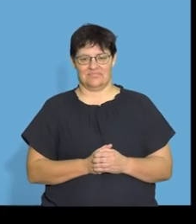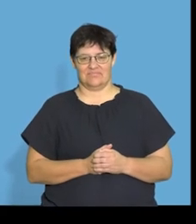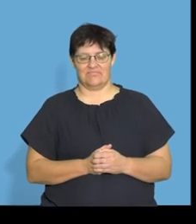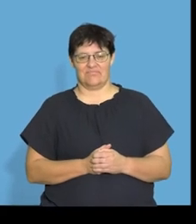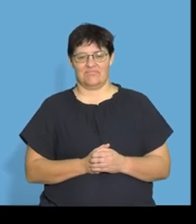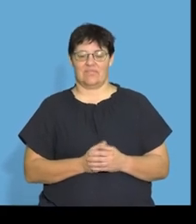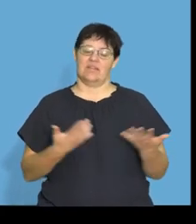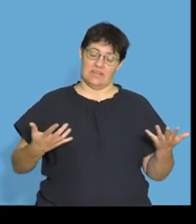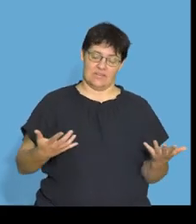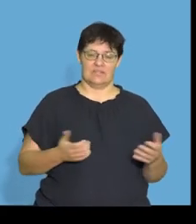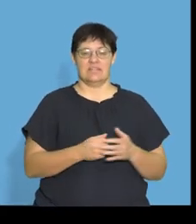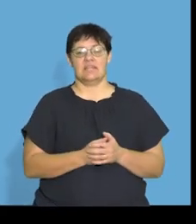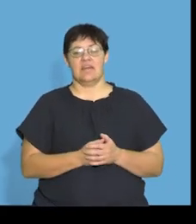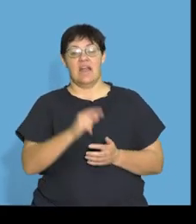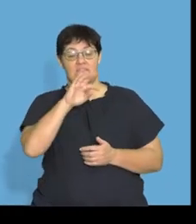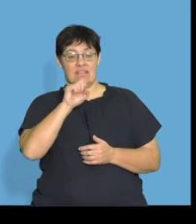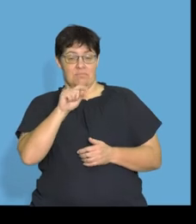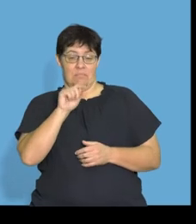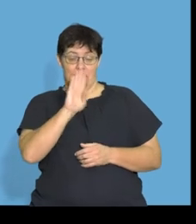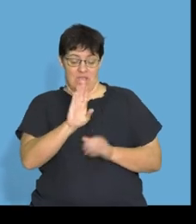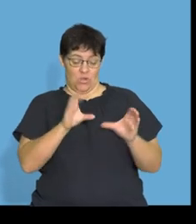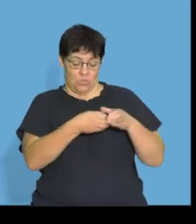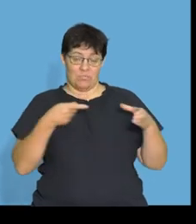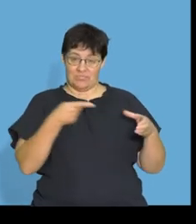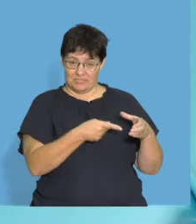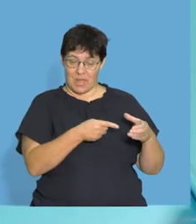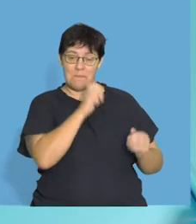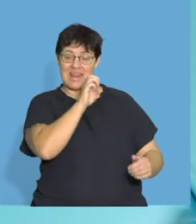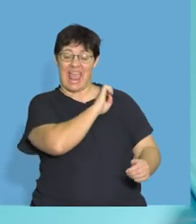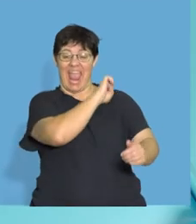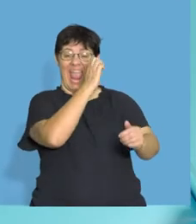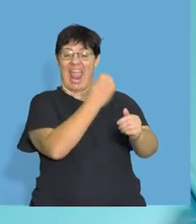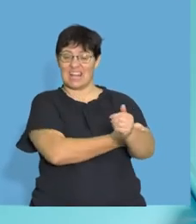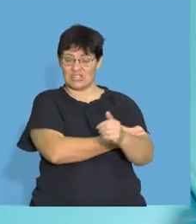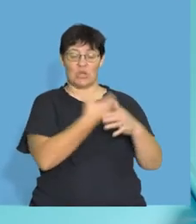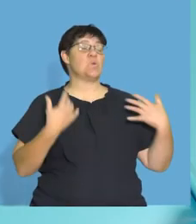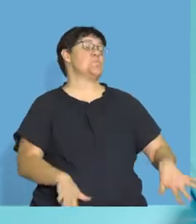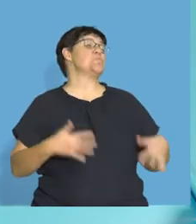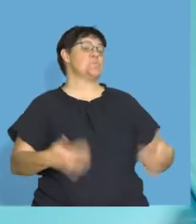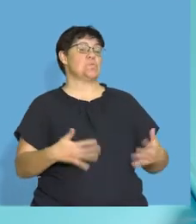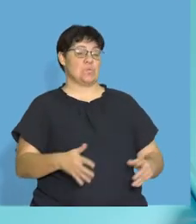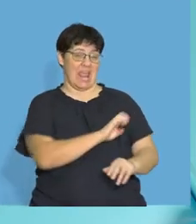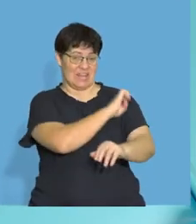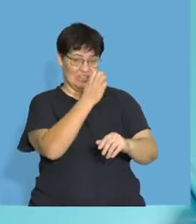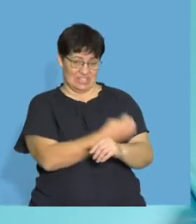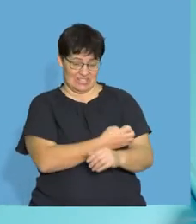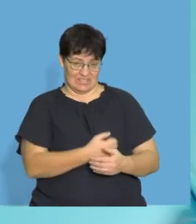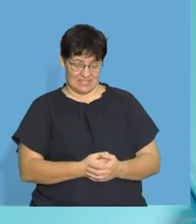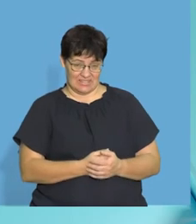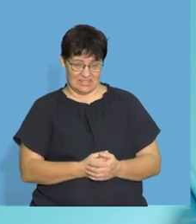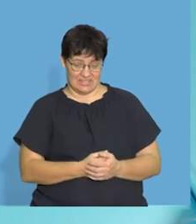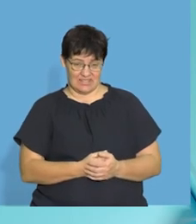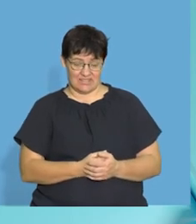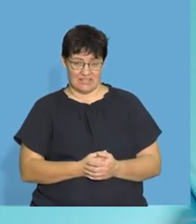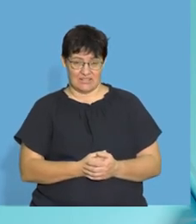All right, guys, vitamin B group. This is your energy, energy, energy, energy, All right, those of